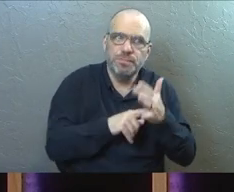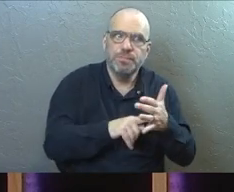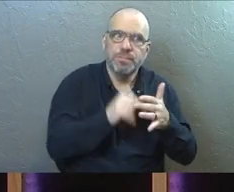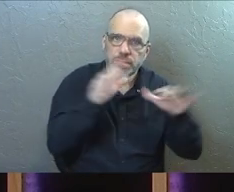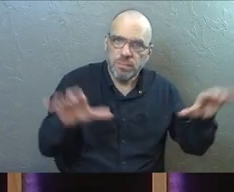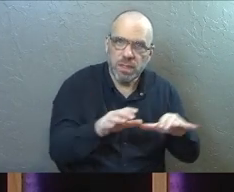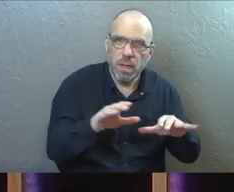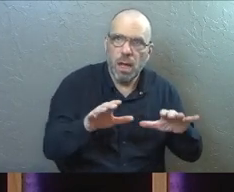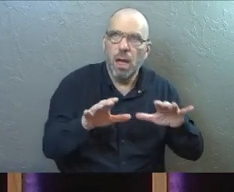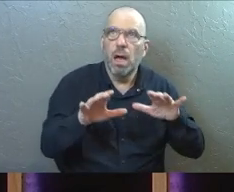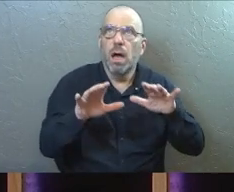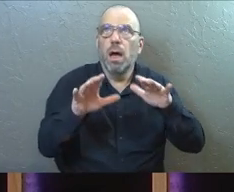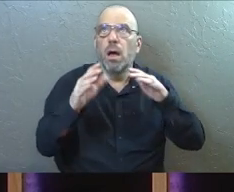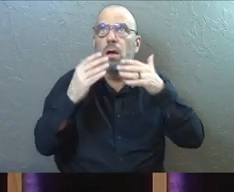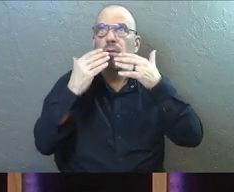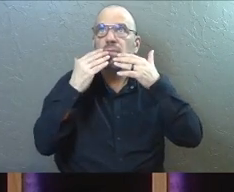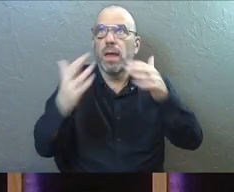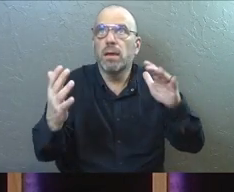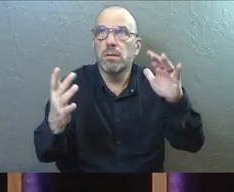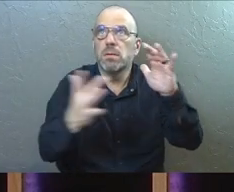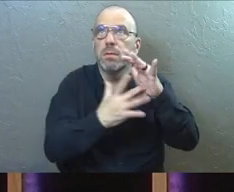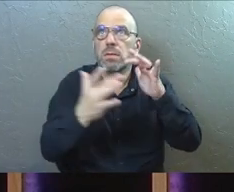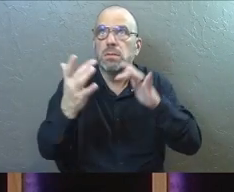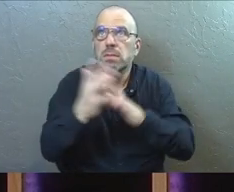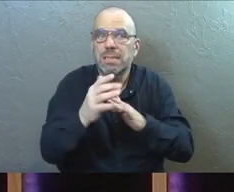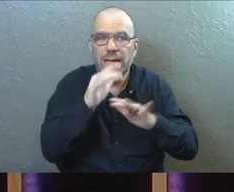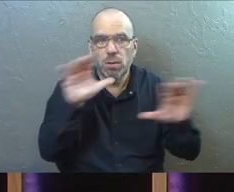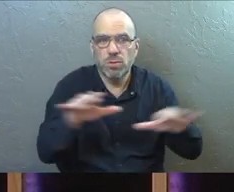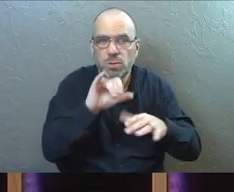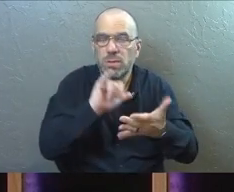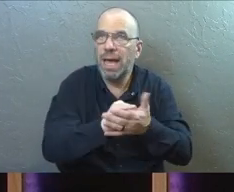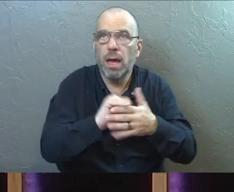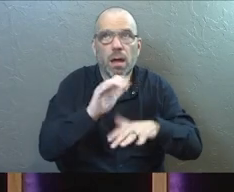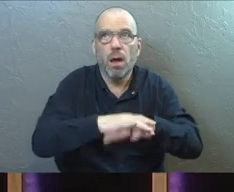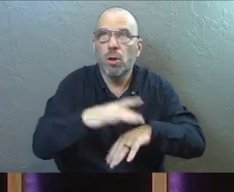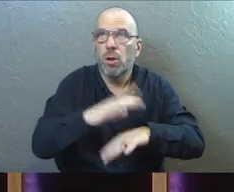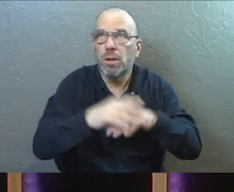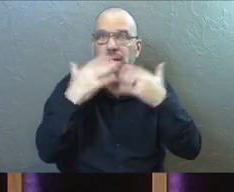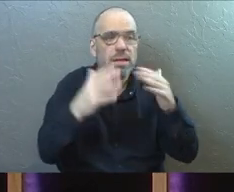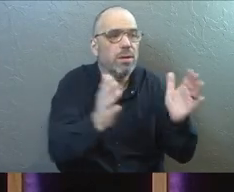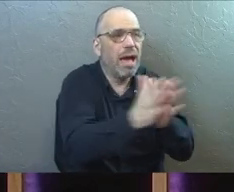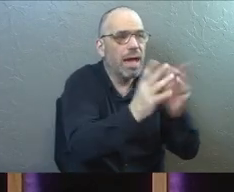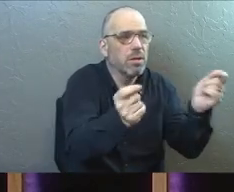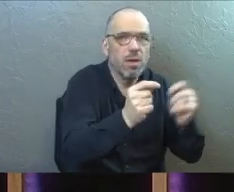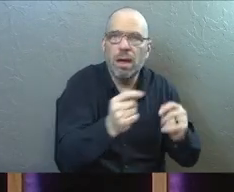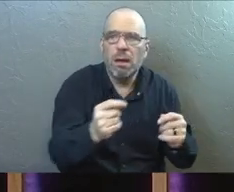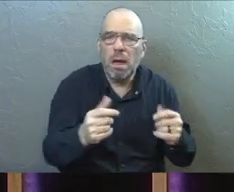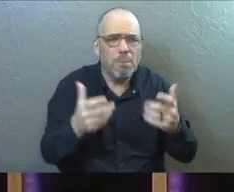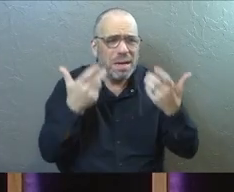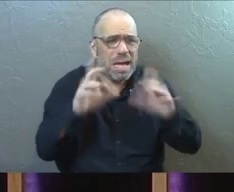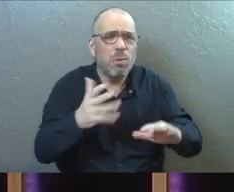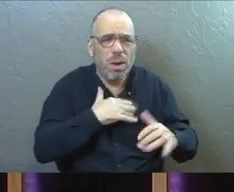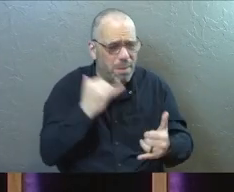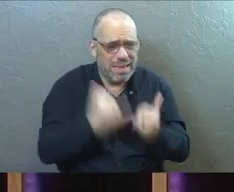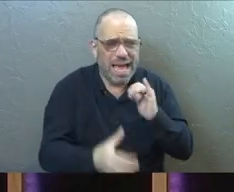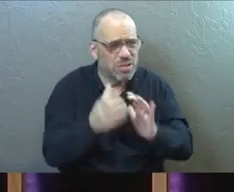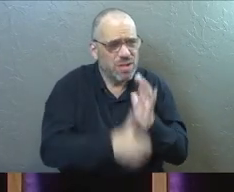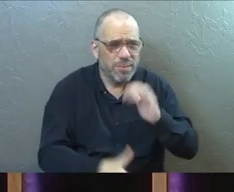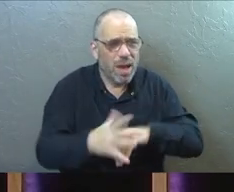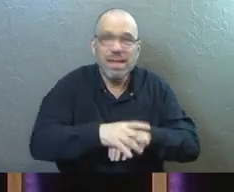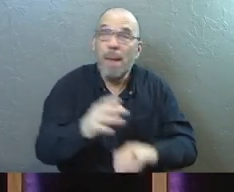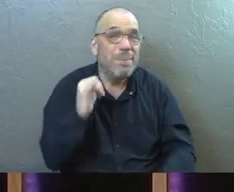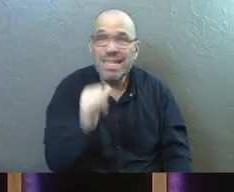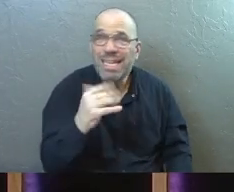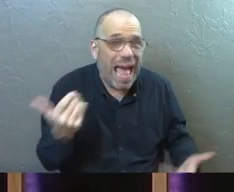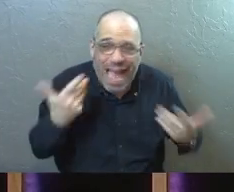I will say, thank you, Jesus. Thank you, Jesus. You're like, well, I don't want that to be my last chapter on earth.